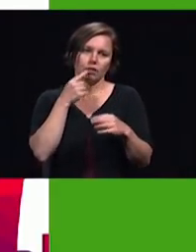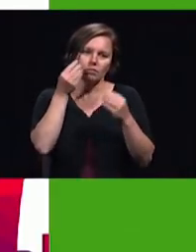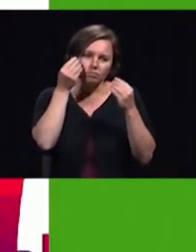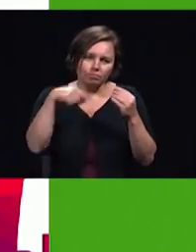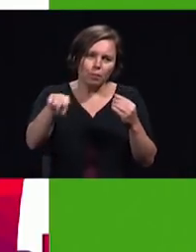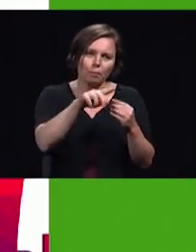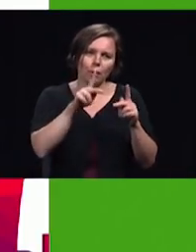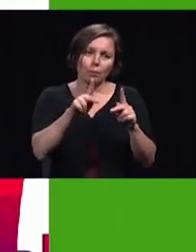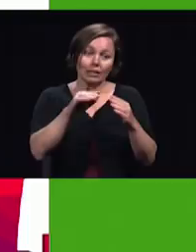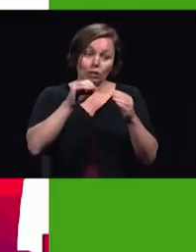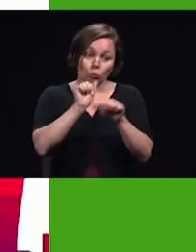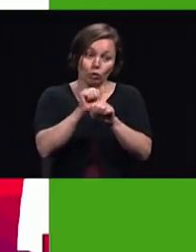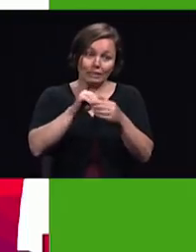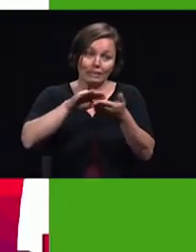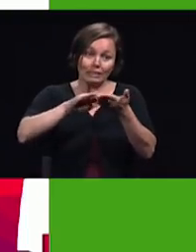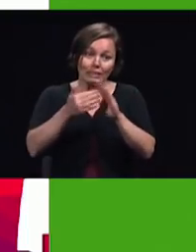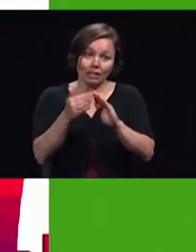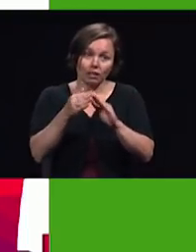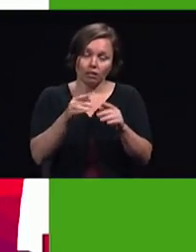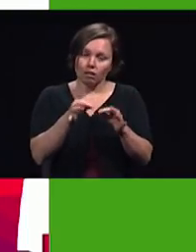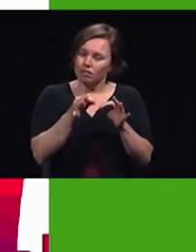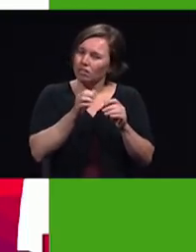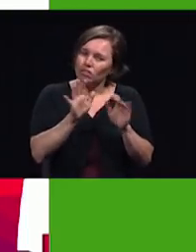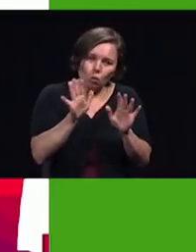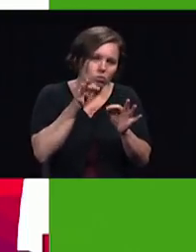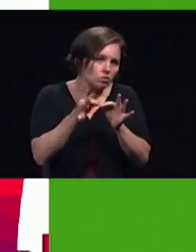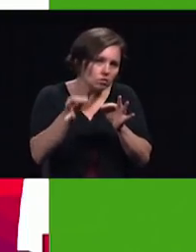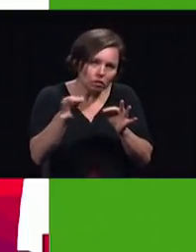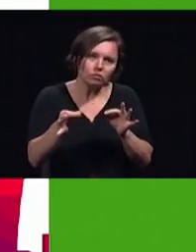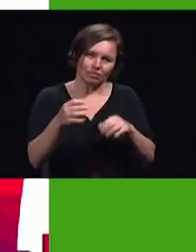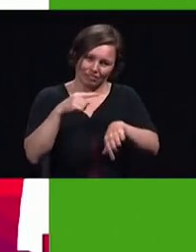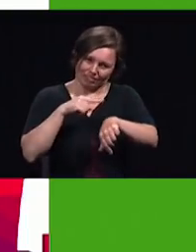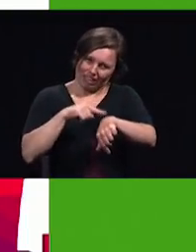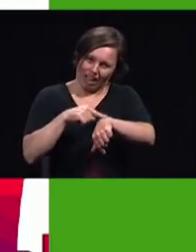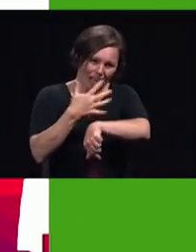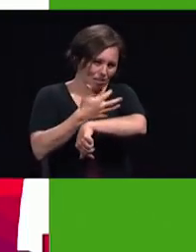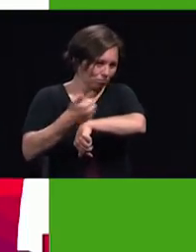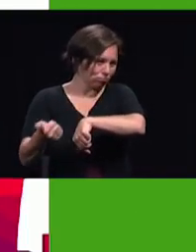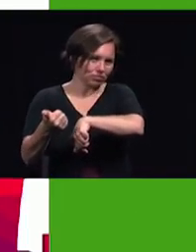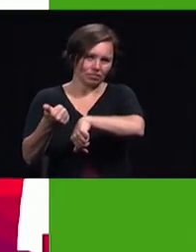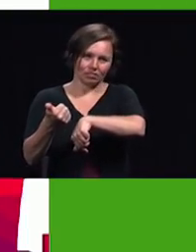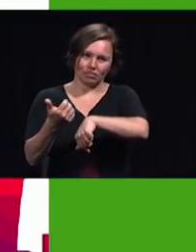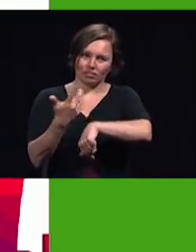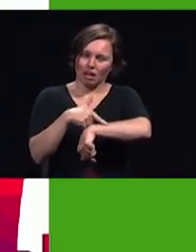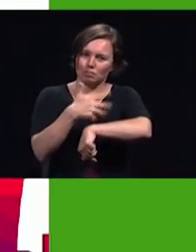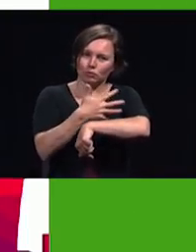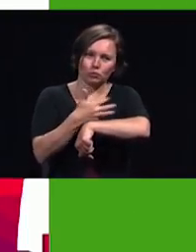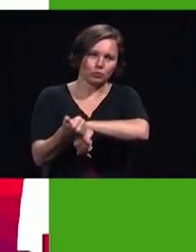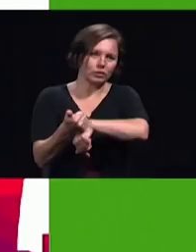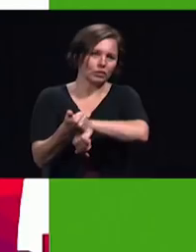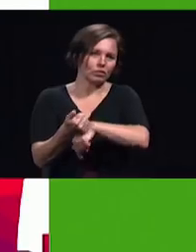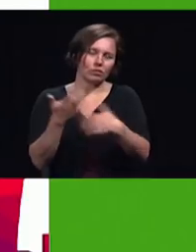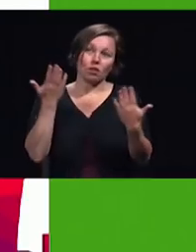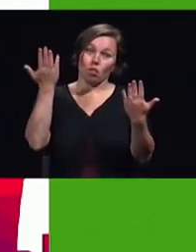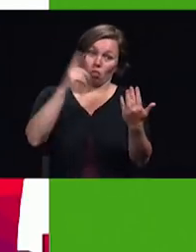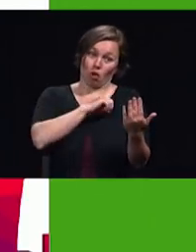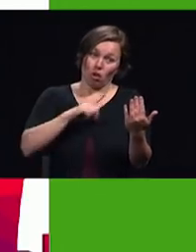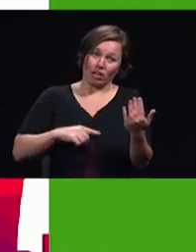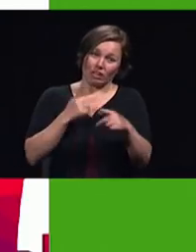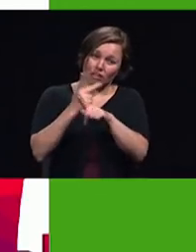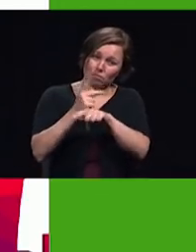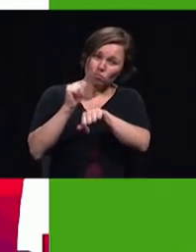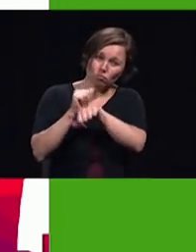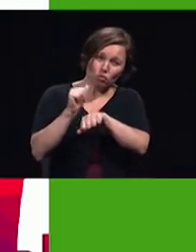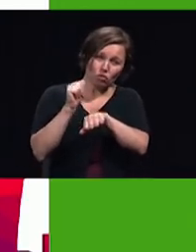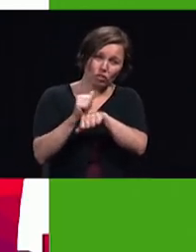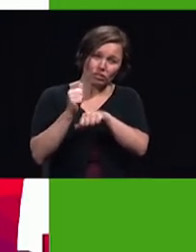cities without delay the time is short for the time is short the Lord has kept this work before us for the